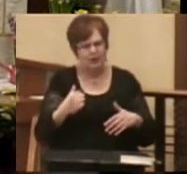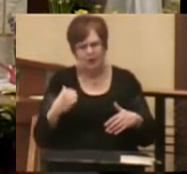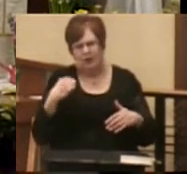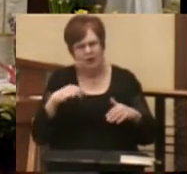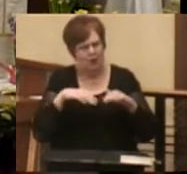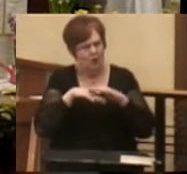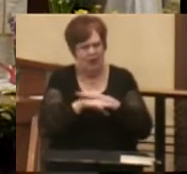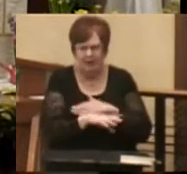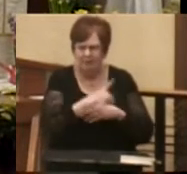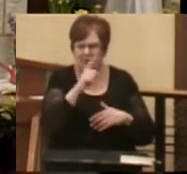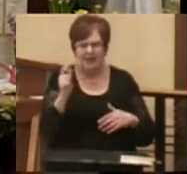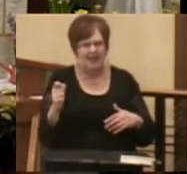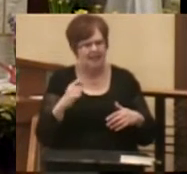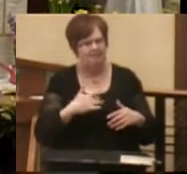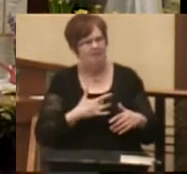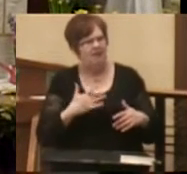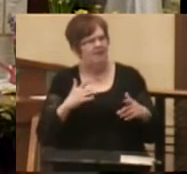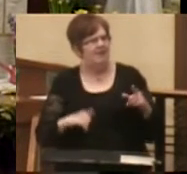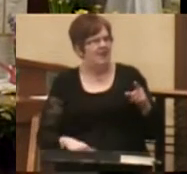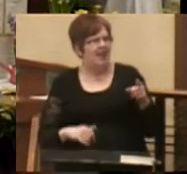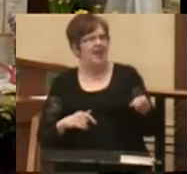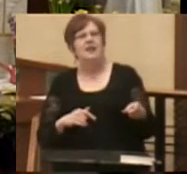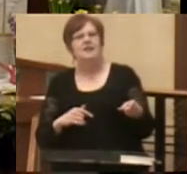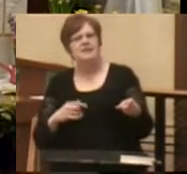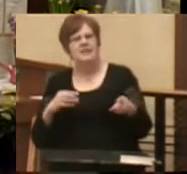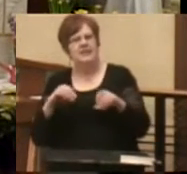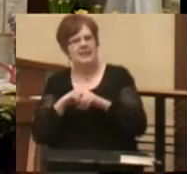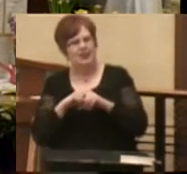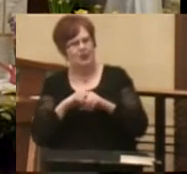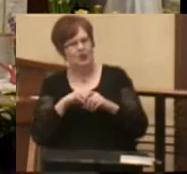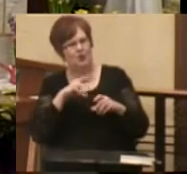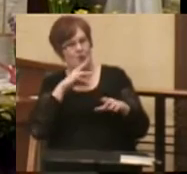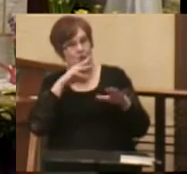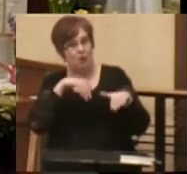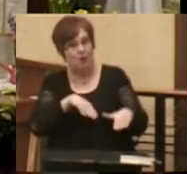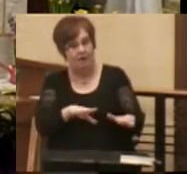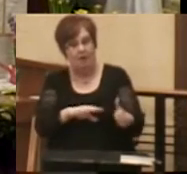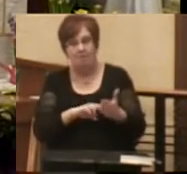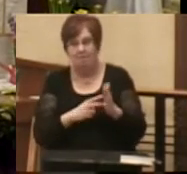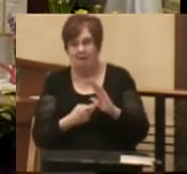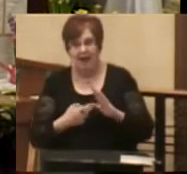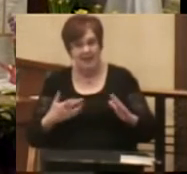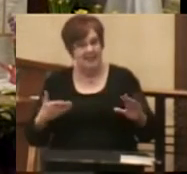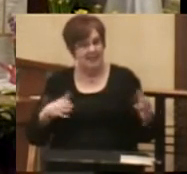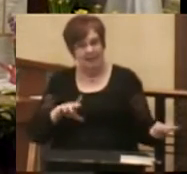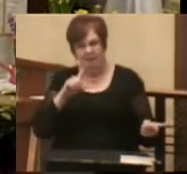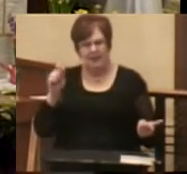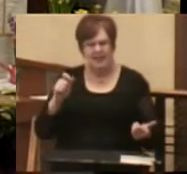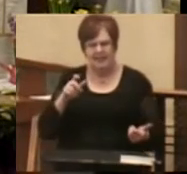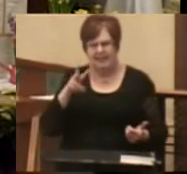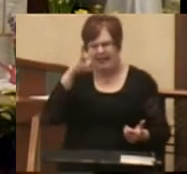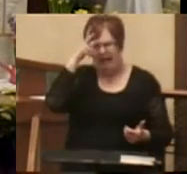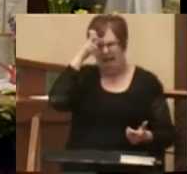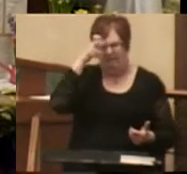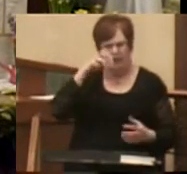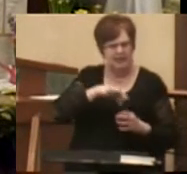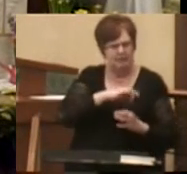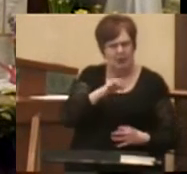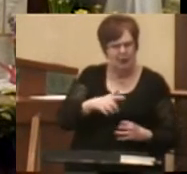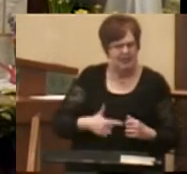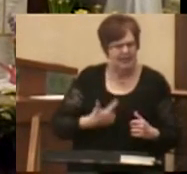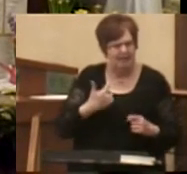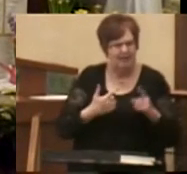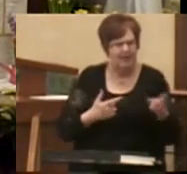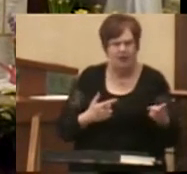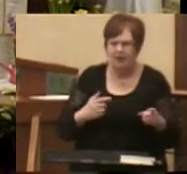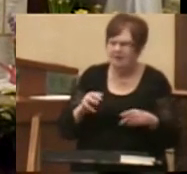lurked in the water. To go into the river meant certain death. The missionary explained to them that he